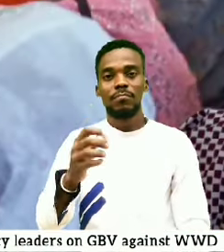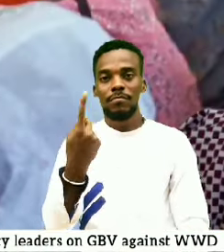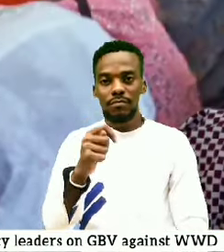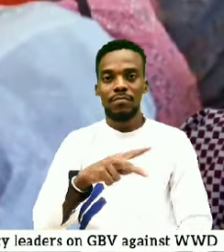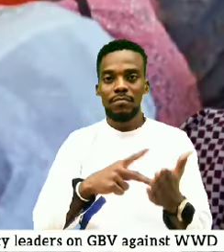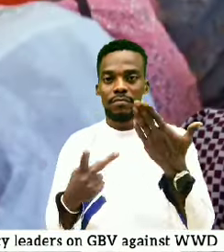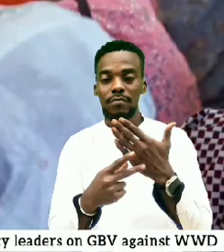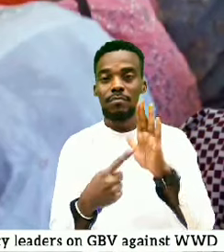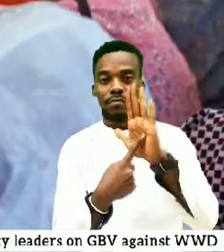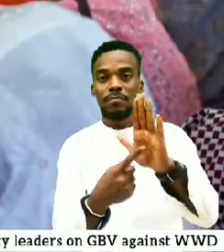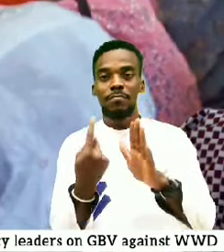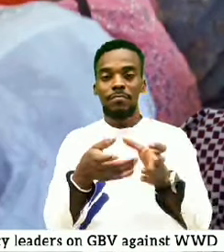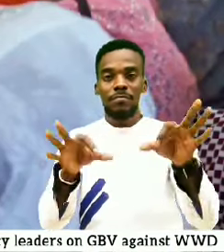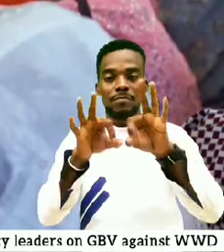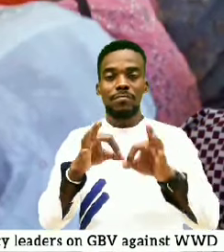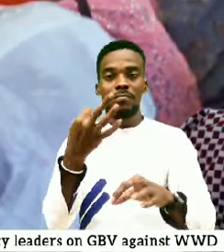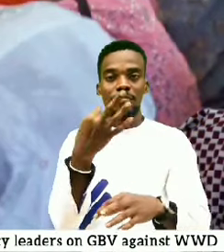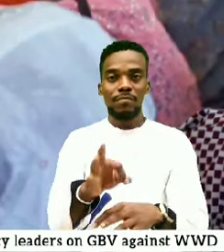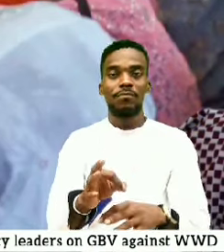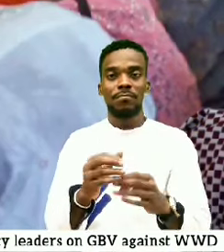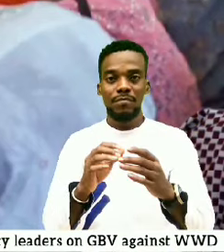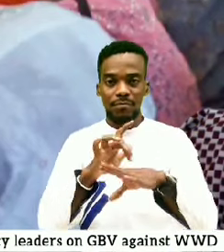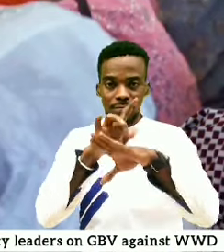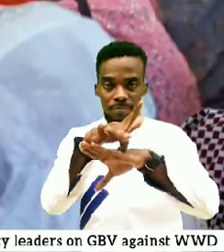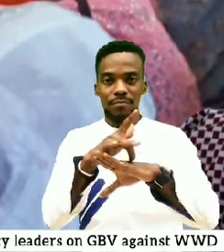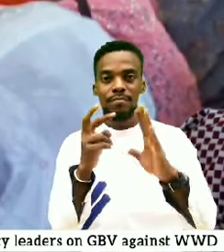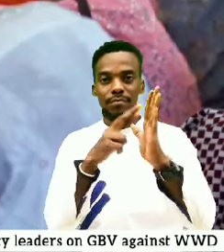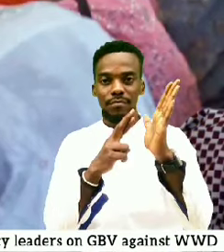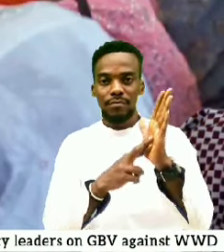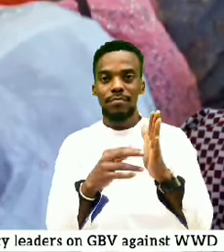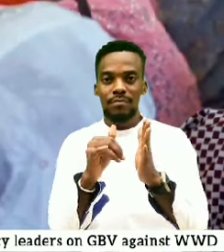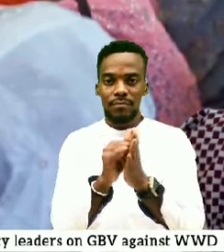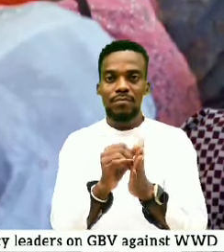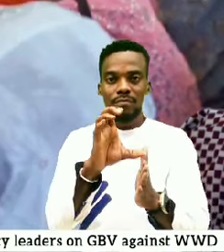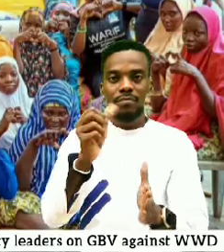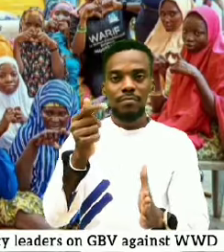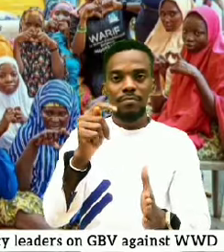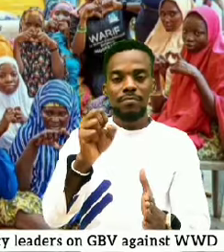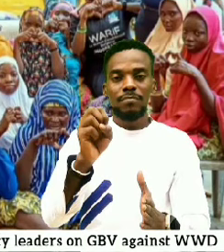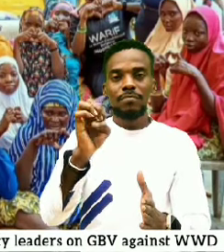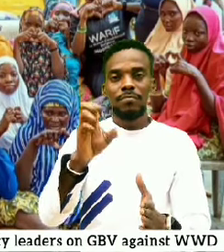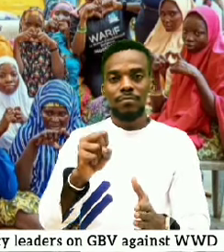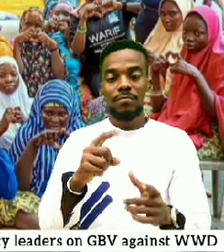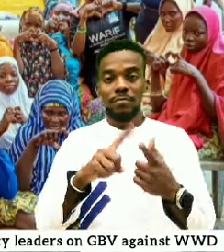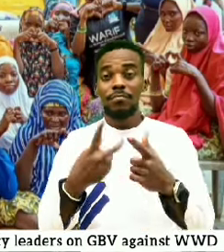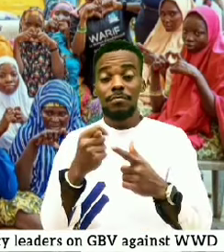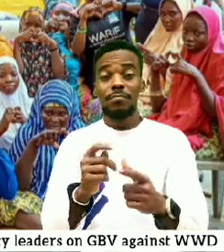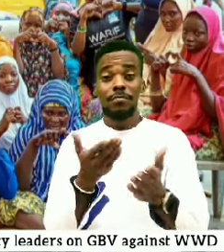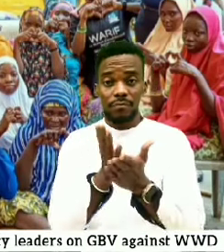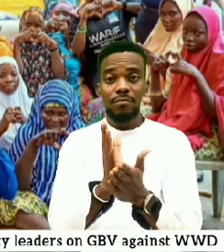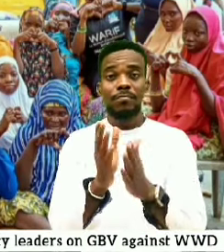highlighted the impotence of properly reporting such cases to the appropriate authority